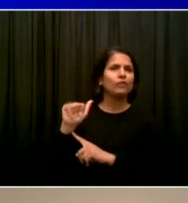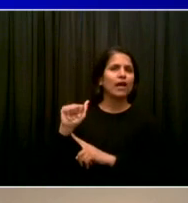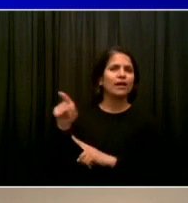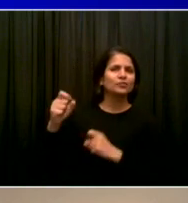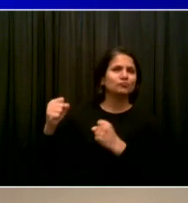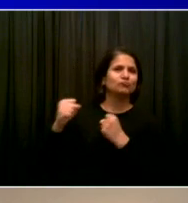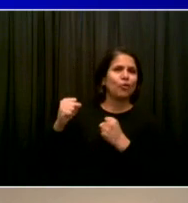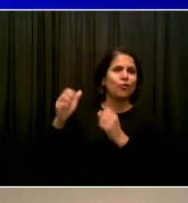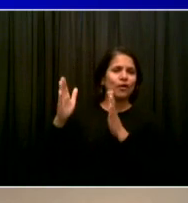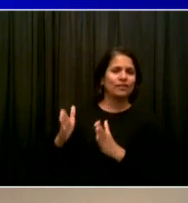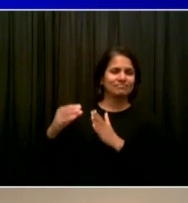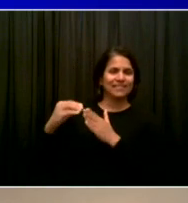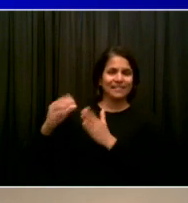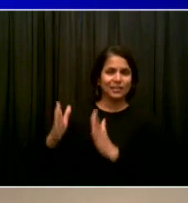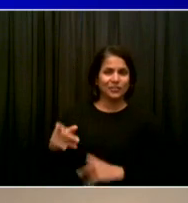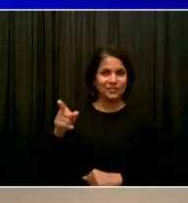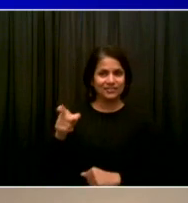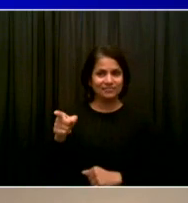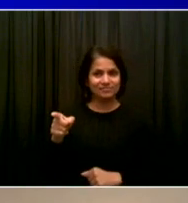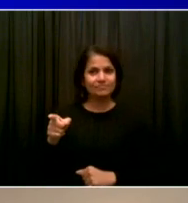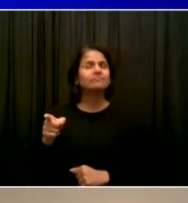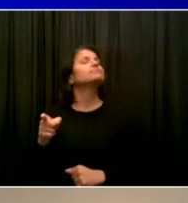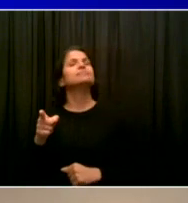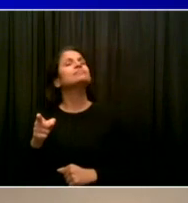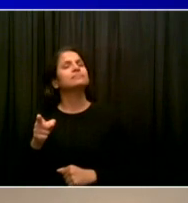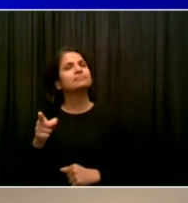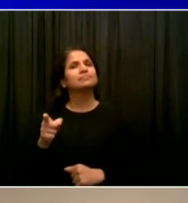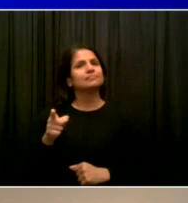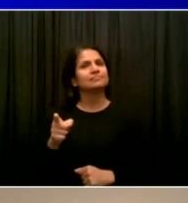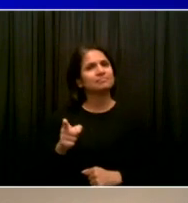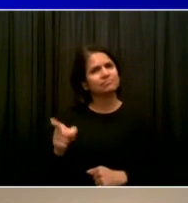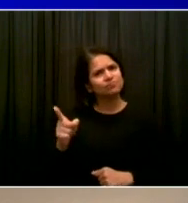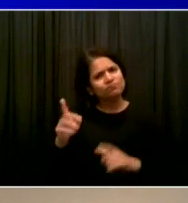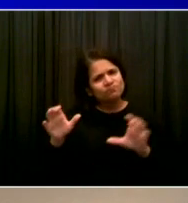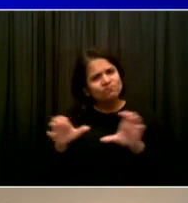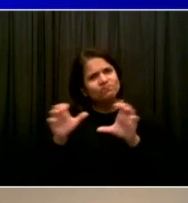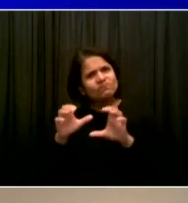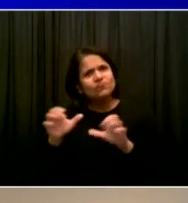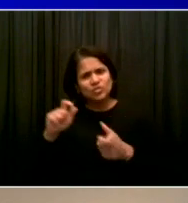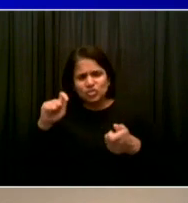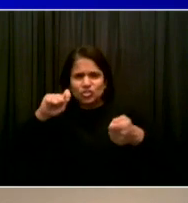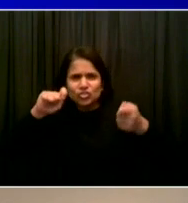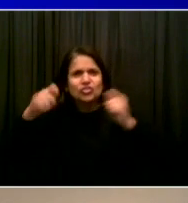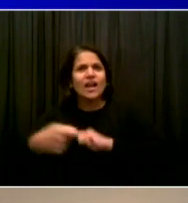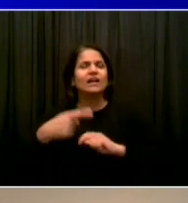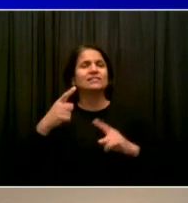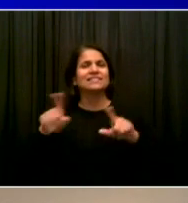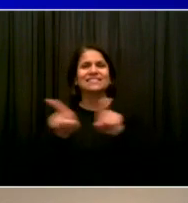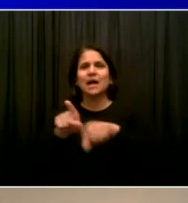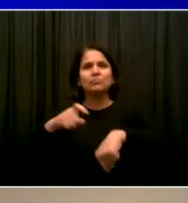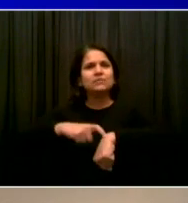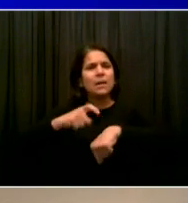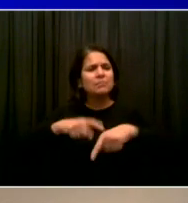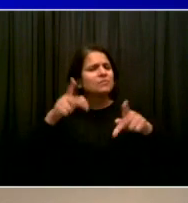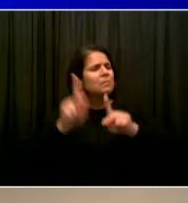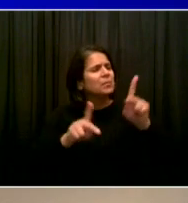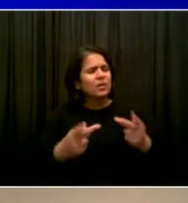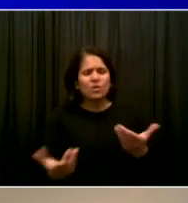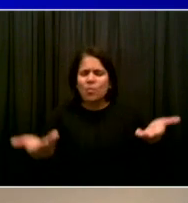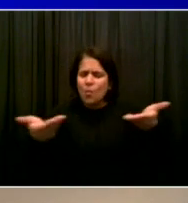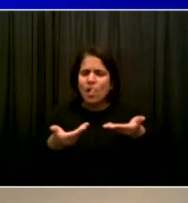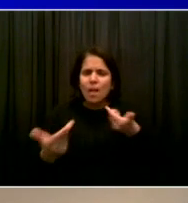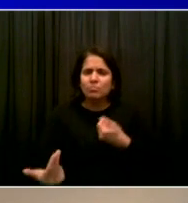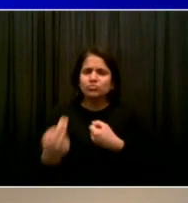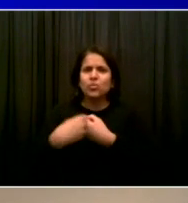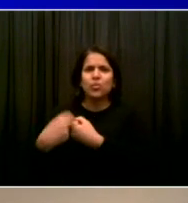is so embracing and so hopeful. And in all of the times we've spent with Gloria, we've come away